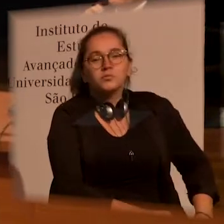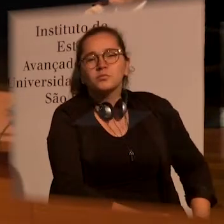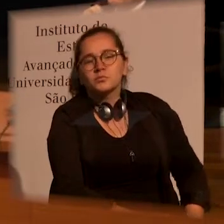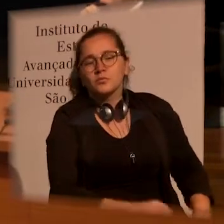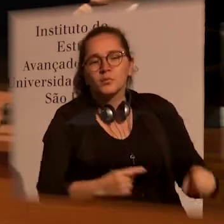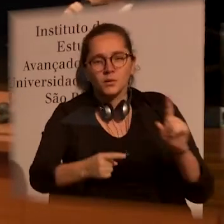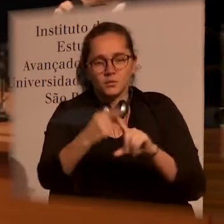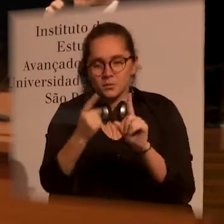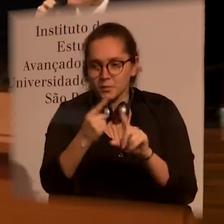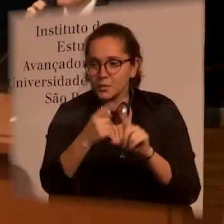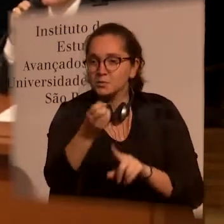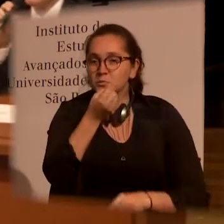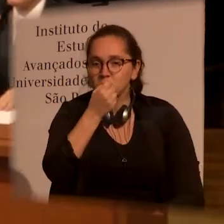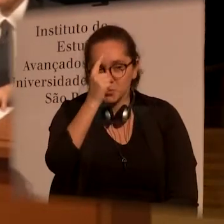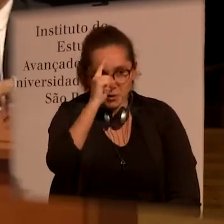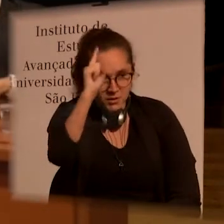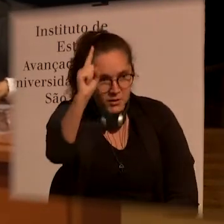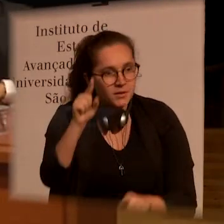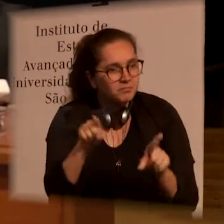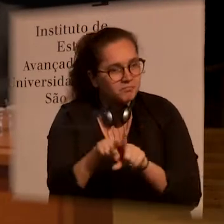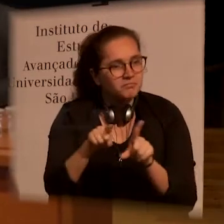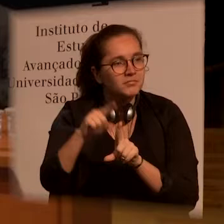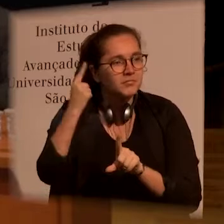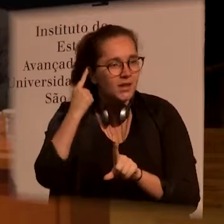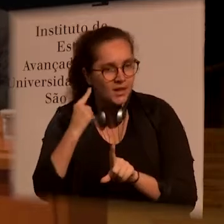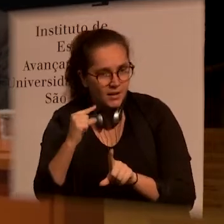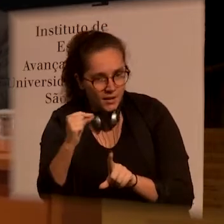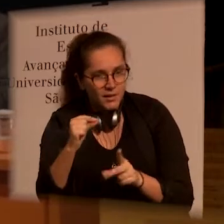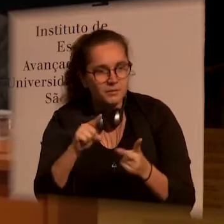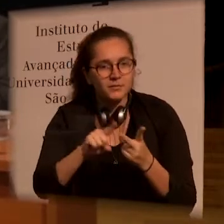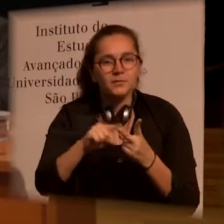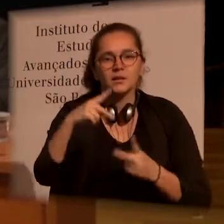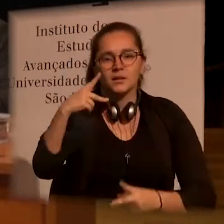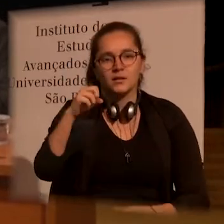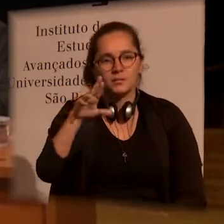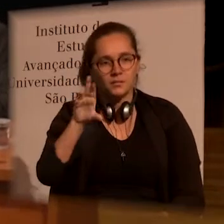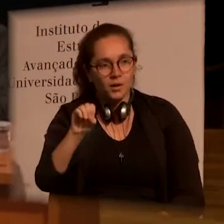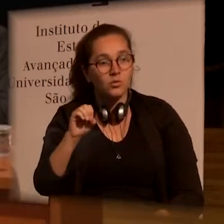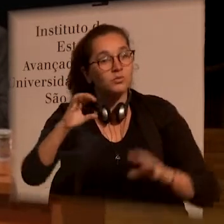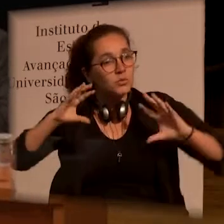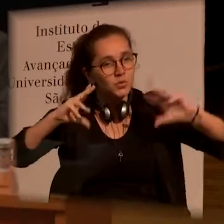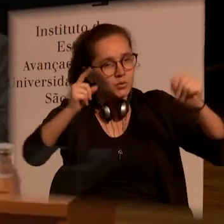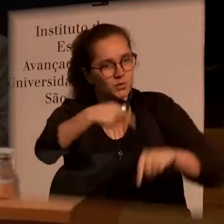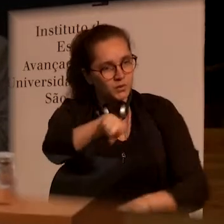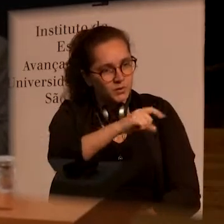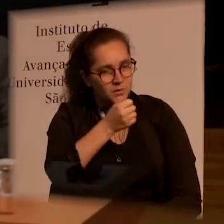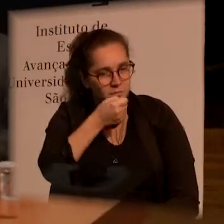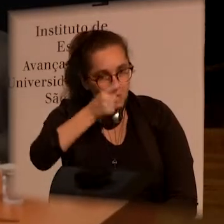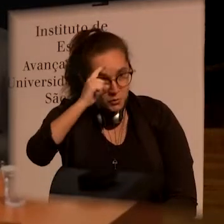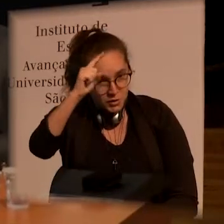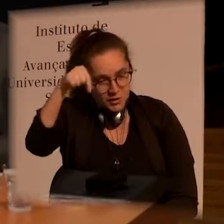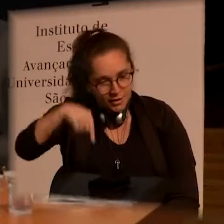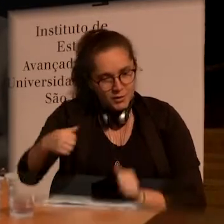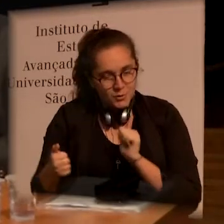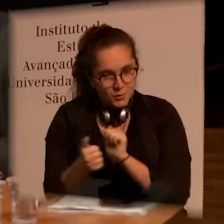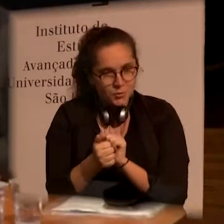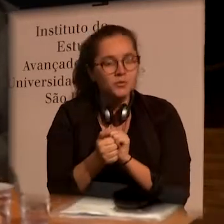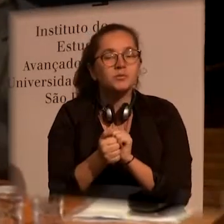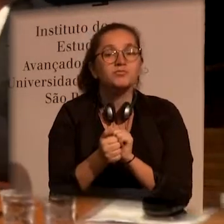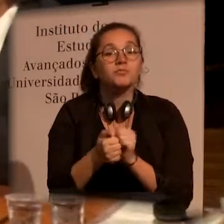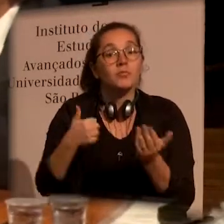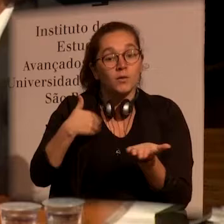Good morning, Professor Cooper, Professor Batistella, and Professor Saldiva. Good morning, everyone